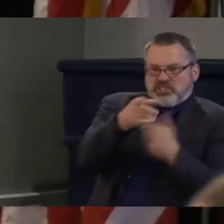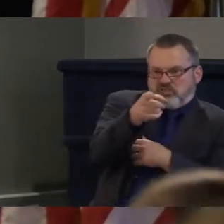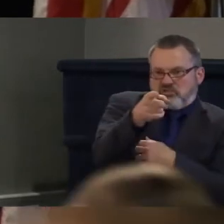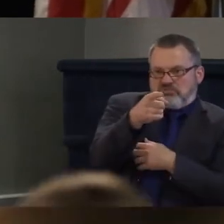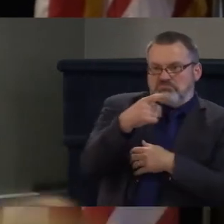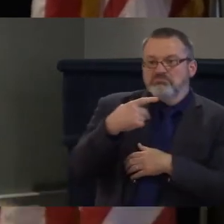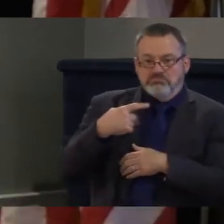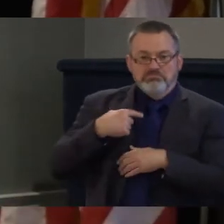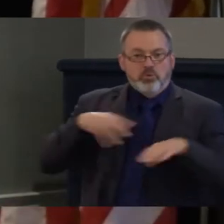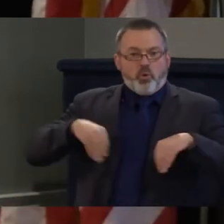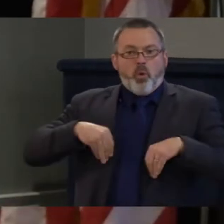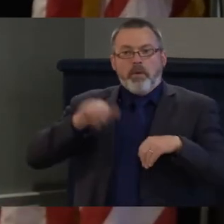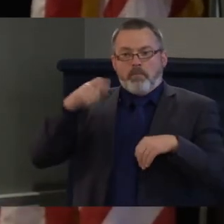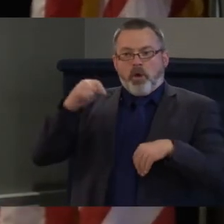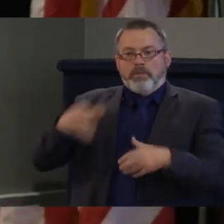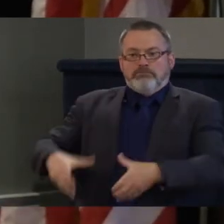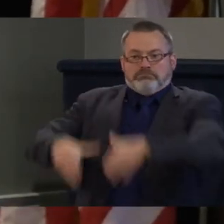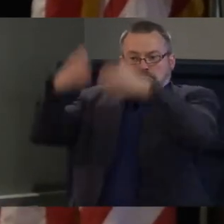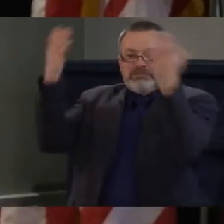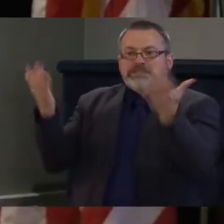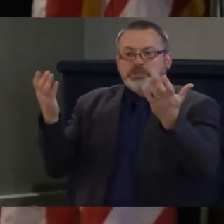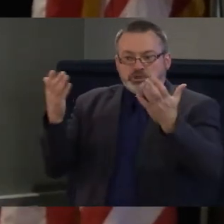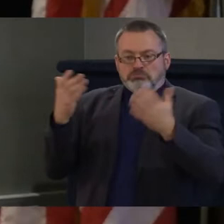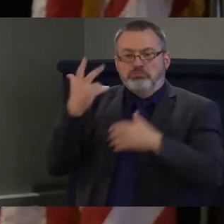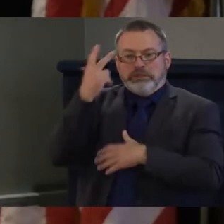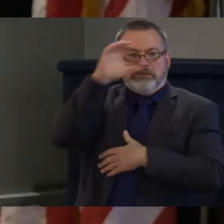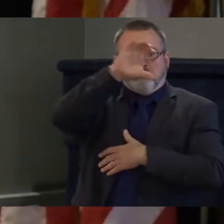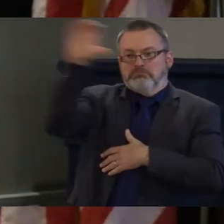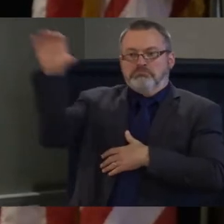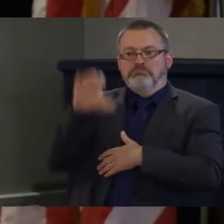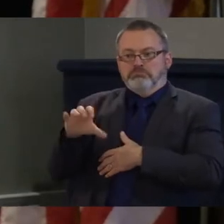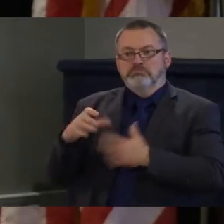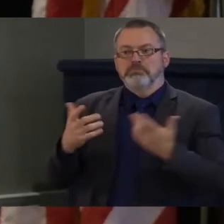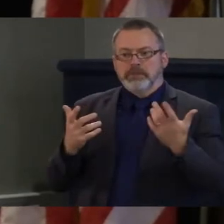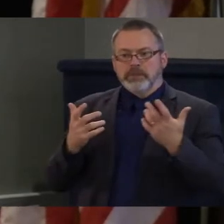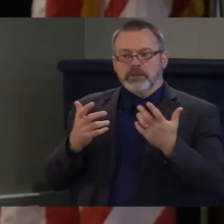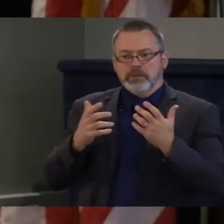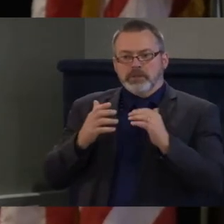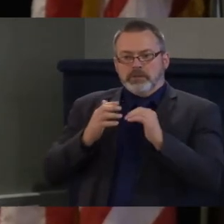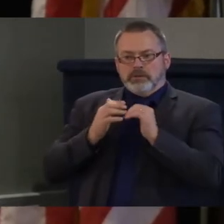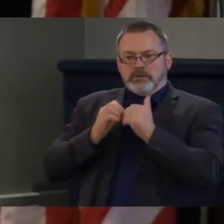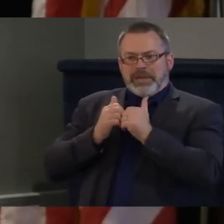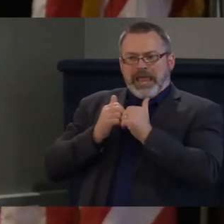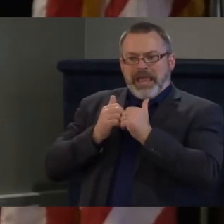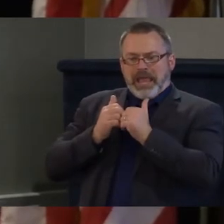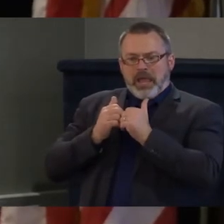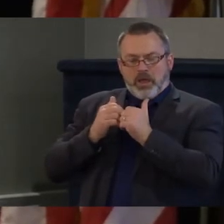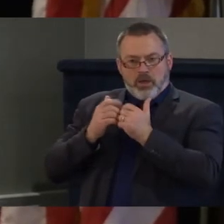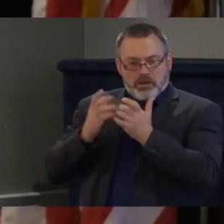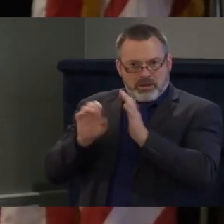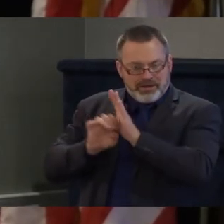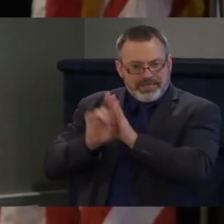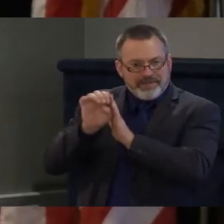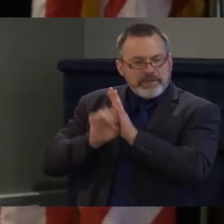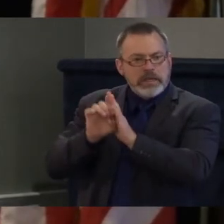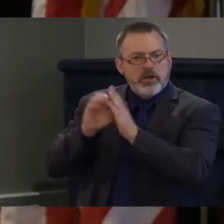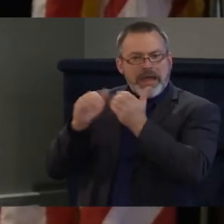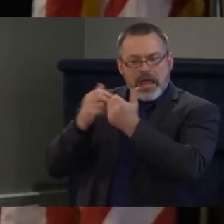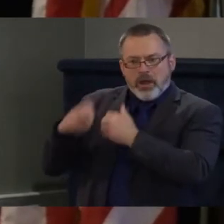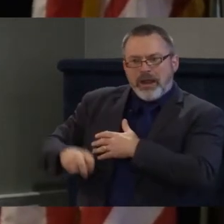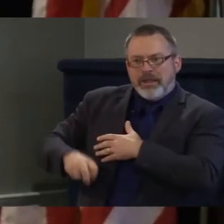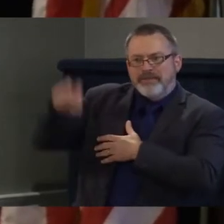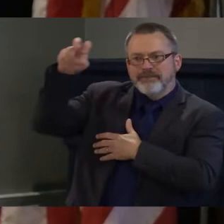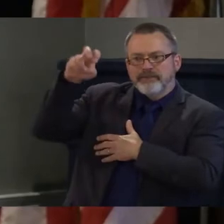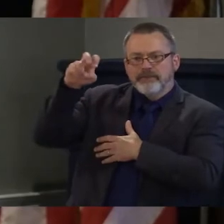It's a two-story. I don't know how we would add a lift or an elevator or anything like that, and if we did, it would be cost prohibitive.